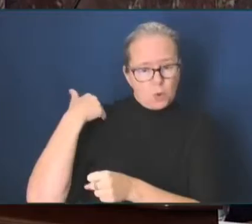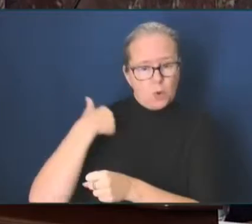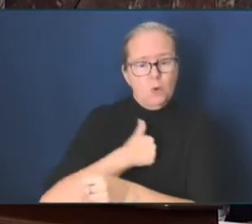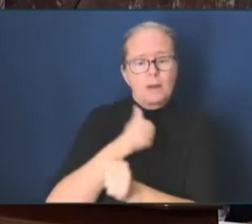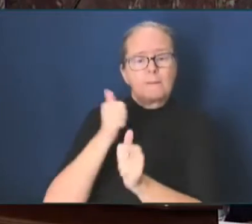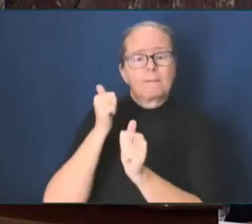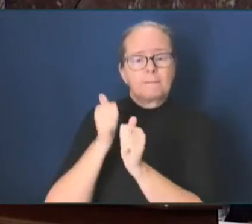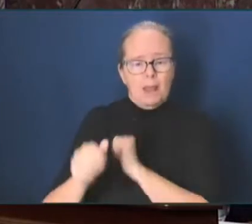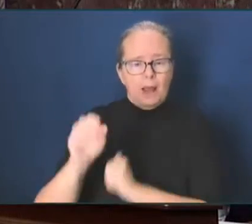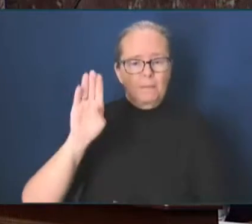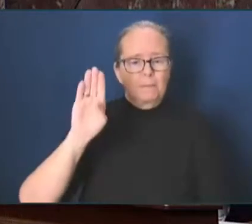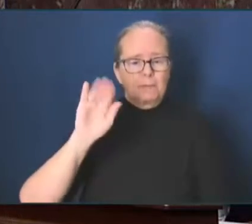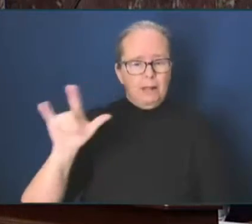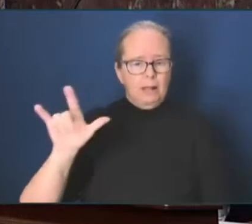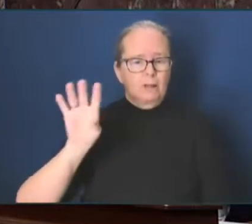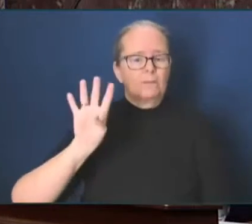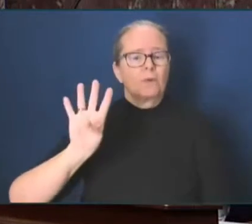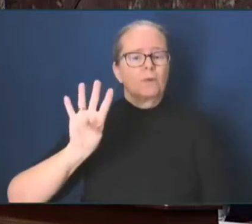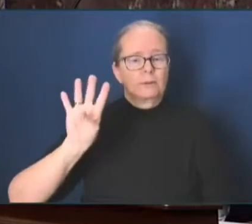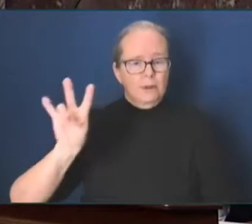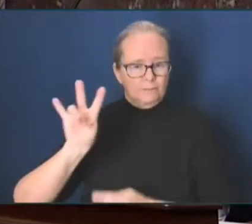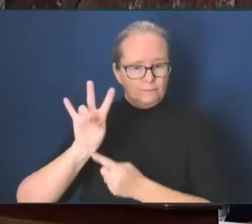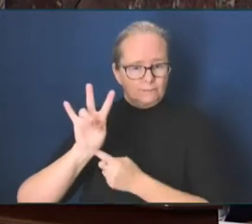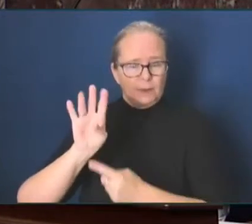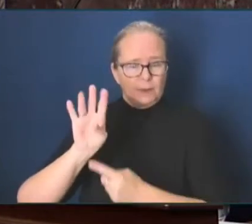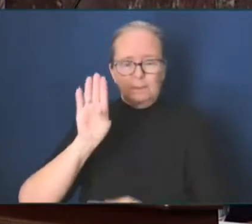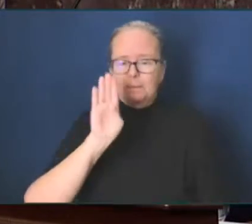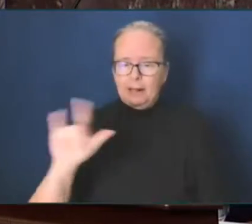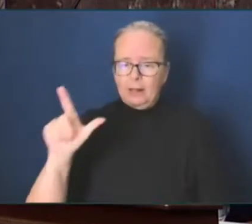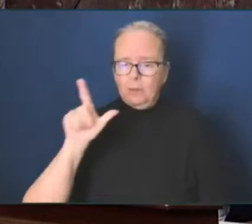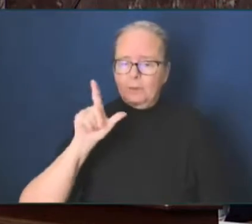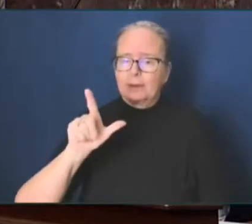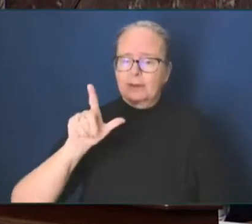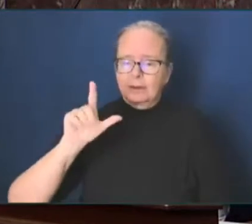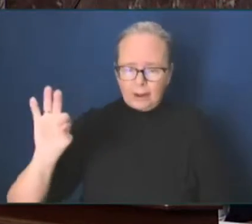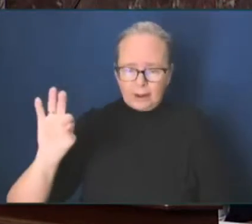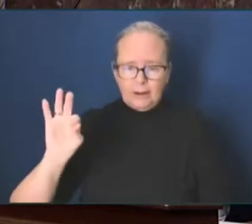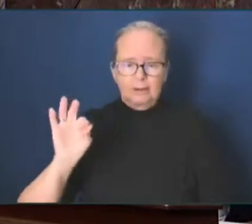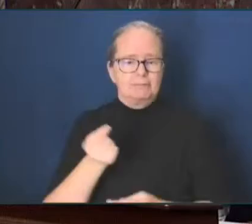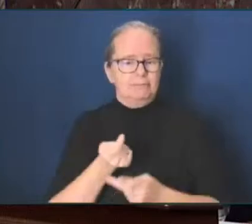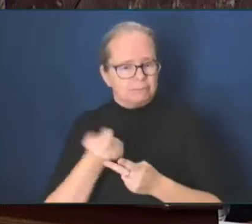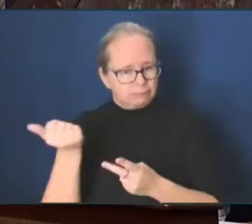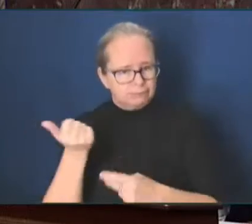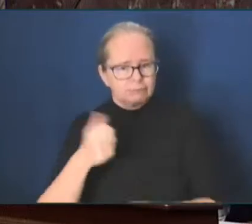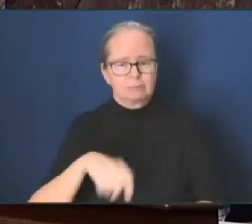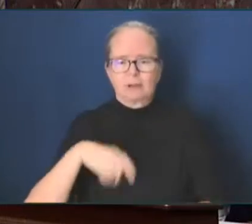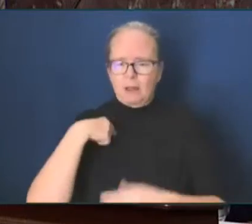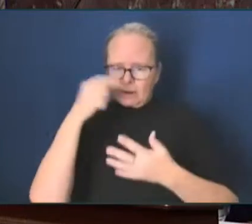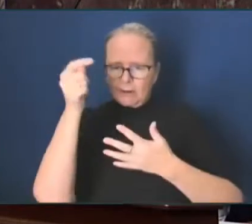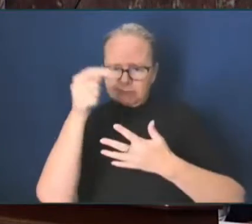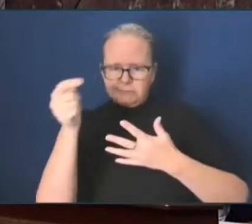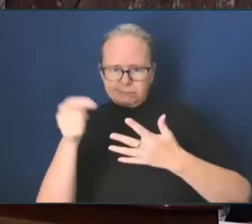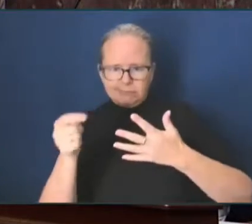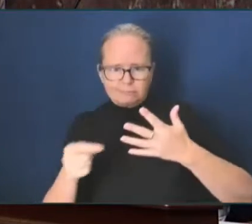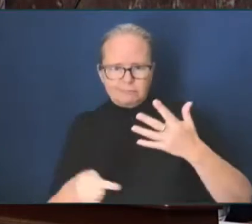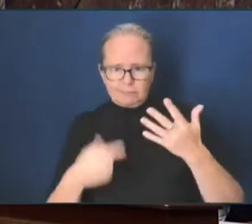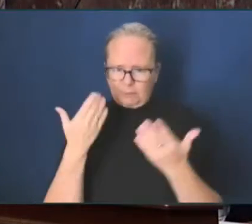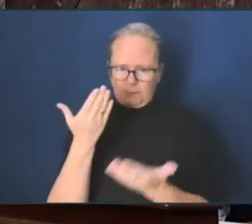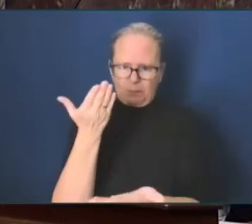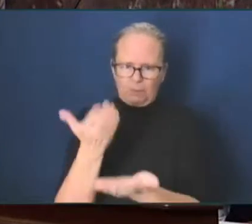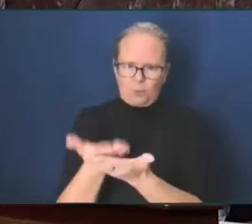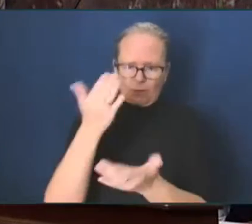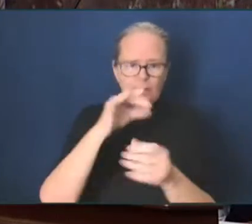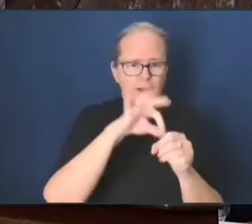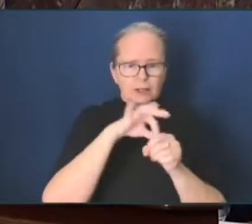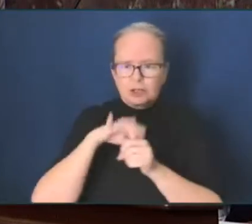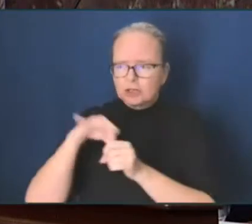Bill 29, which was passed in 2002, showing that elections matter and governments matter. That bill